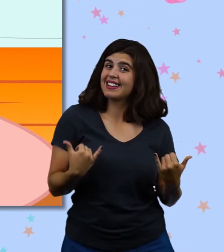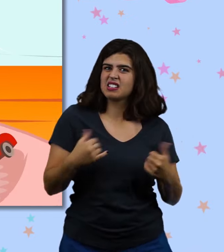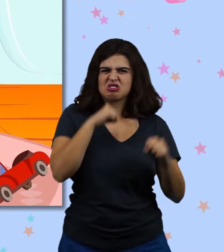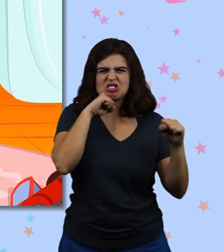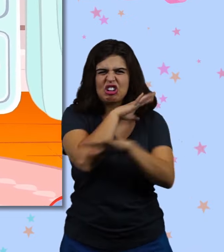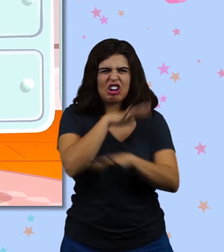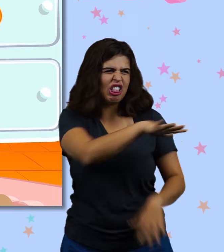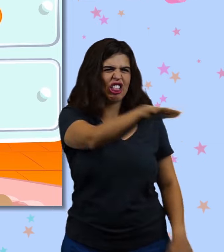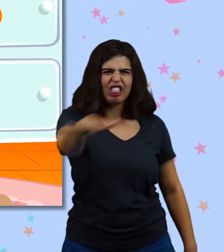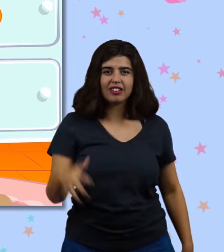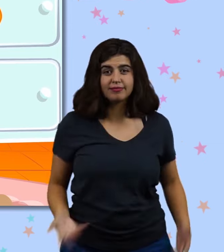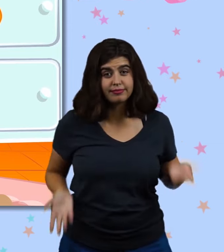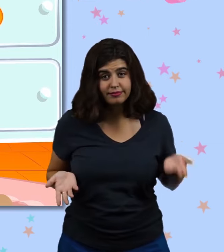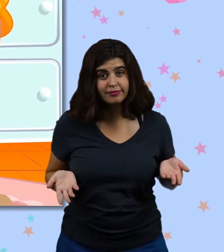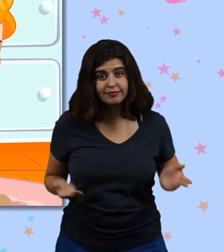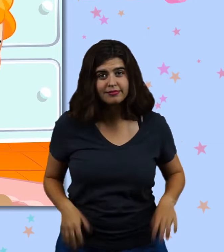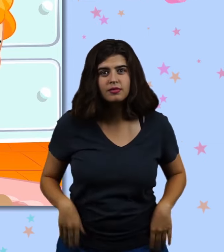up your room. Look at it.